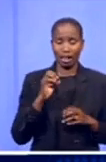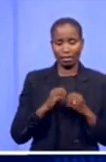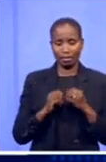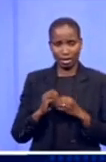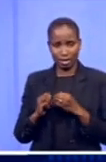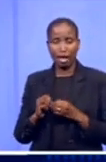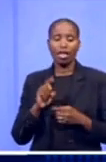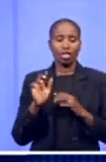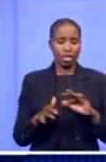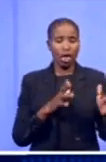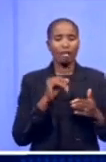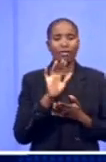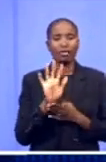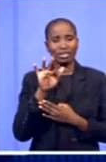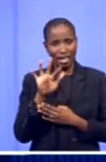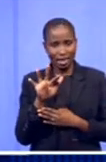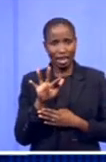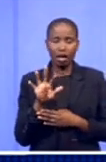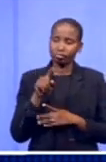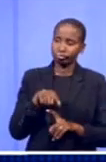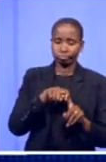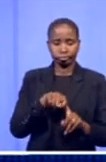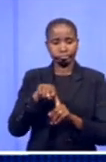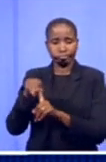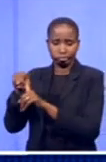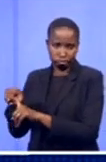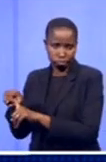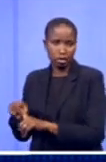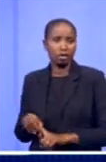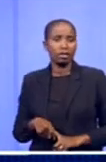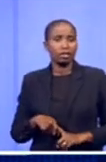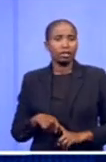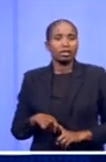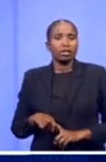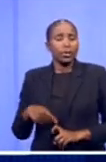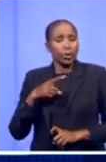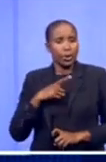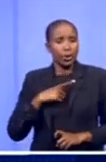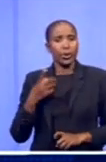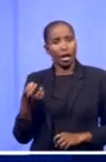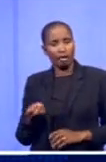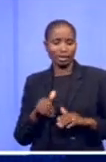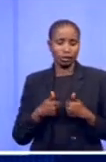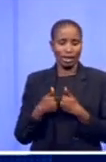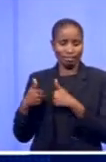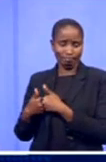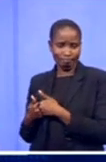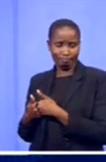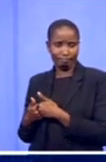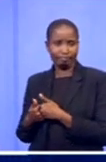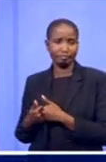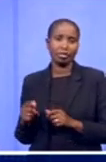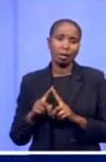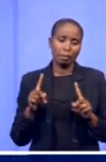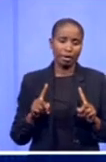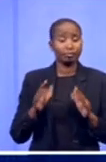been put on hold or that have, you know, faced some level of challenge. The general approach that we have with this is that,